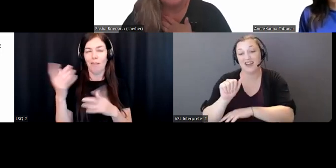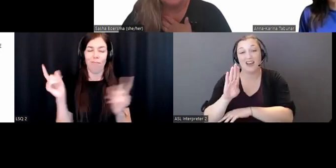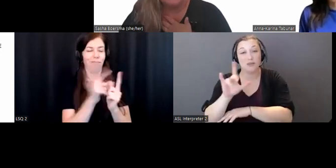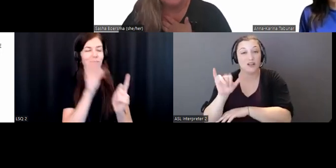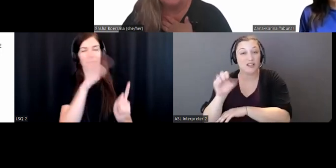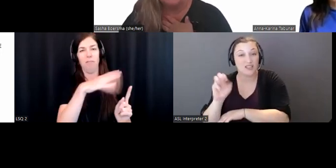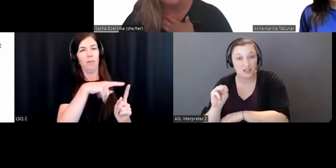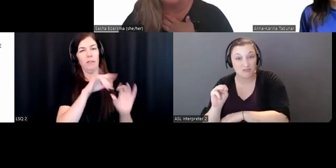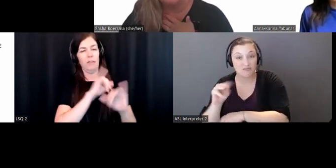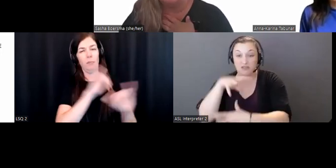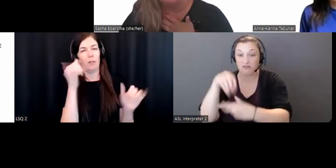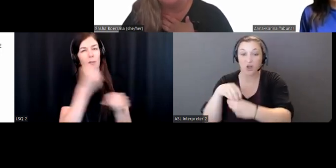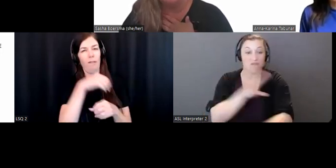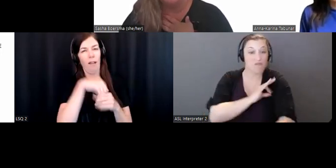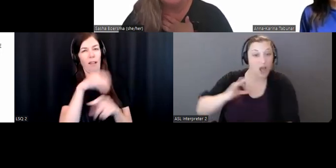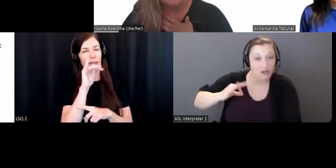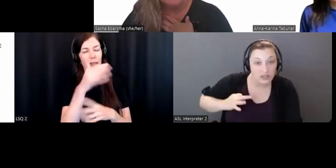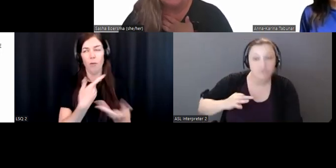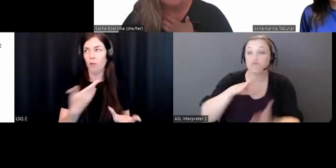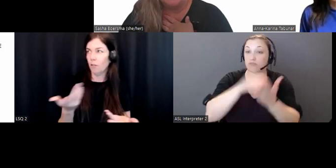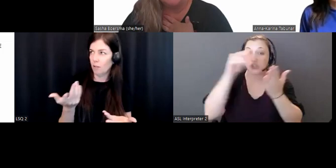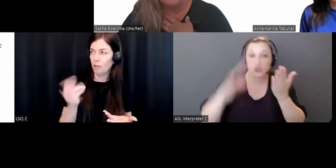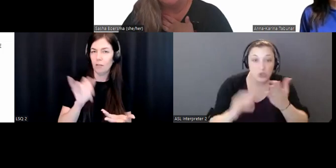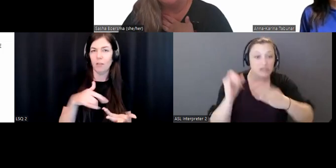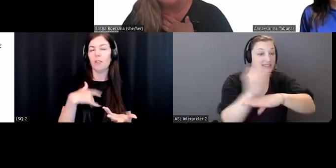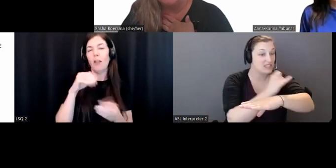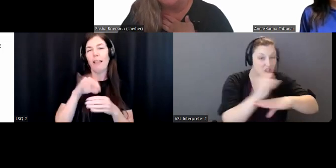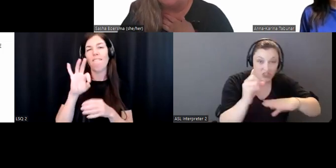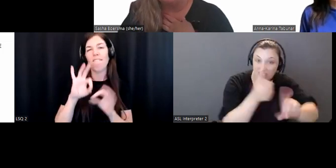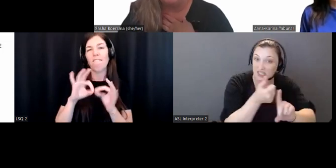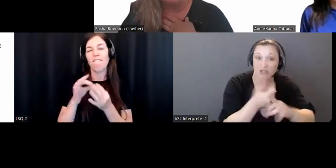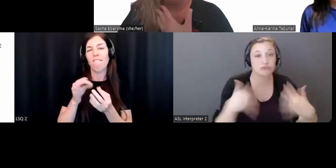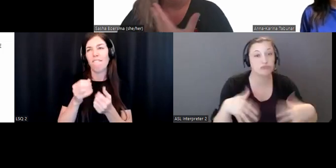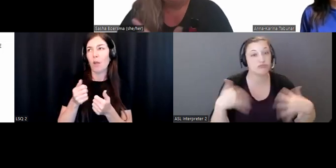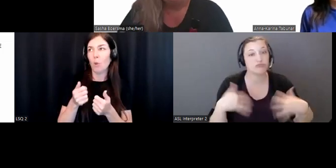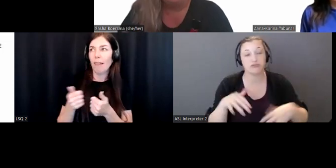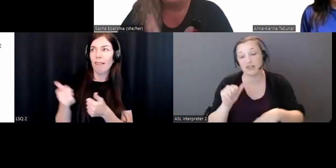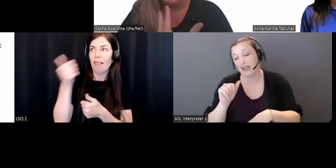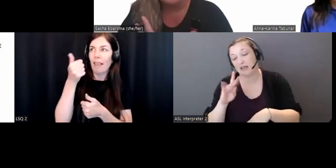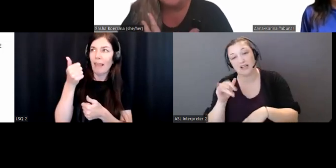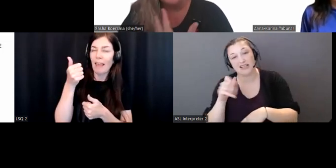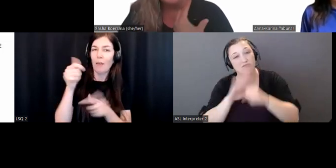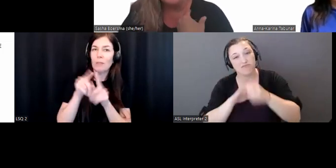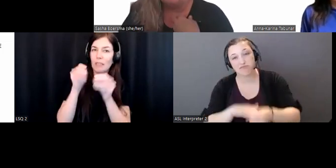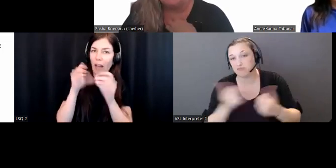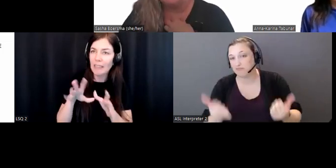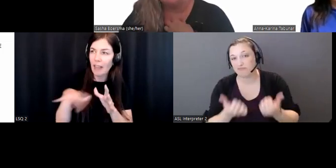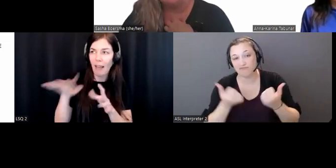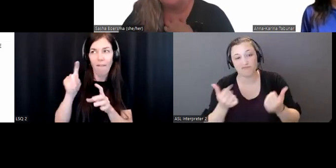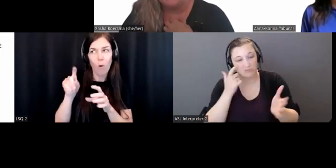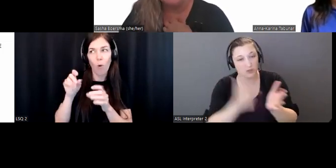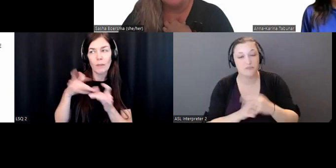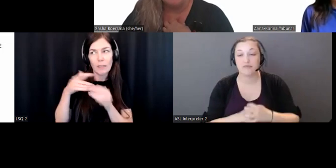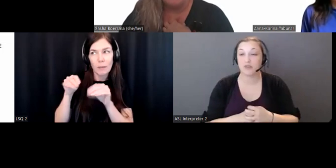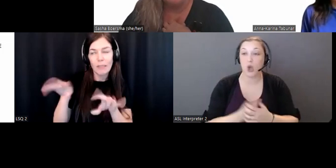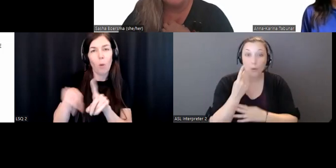within the students. And then, of course, getting out in industry. I don't have one huge answer, but I do